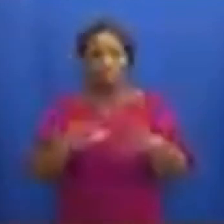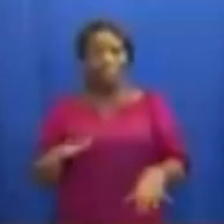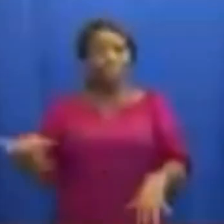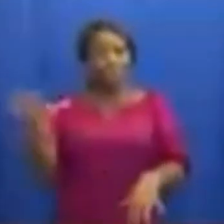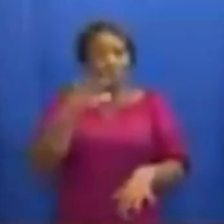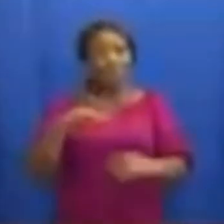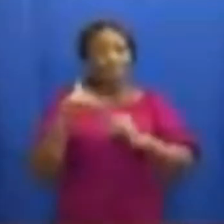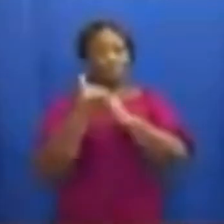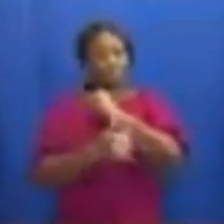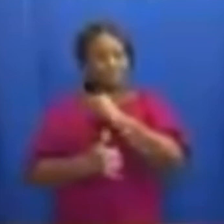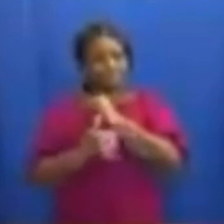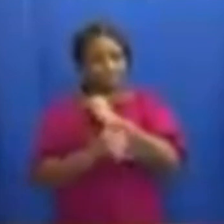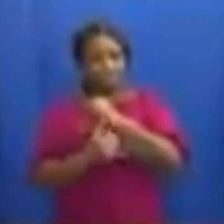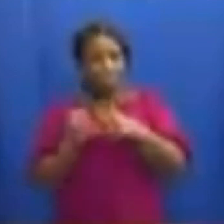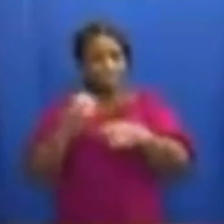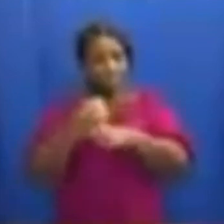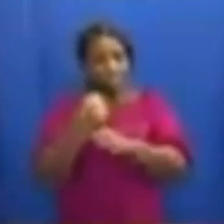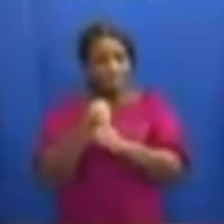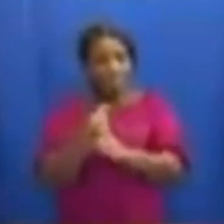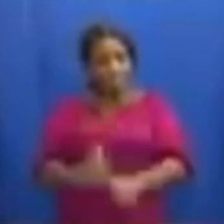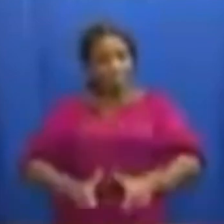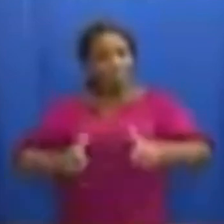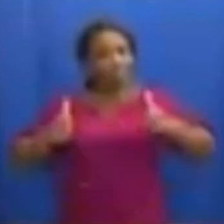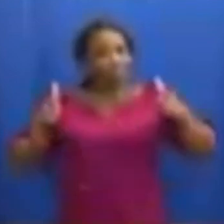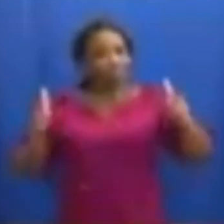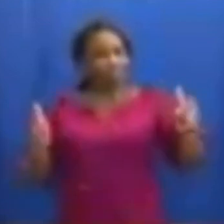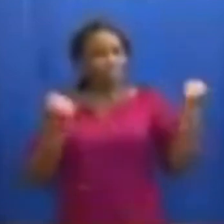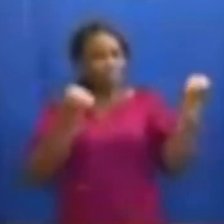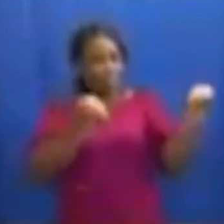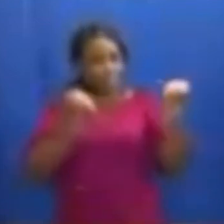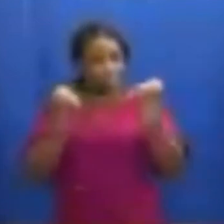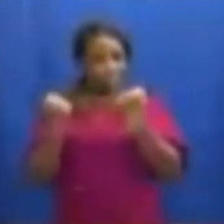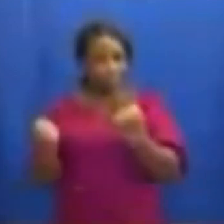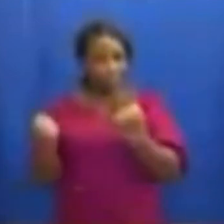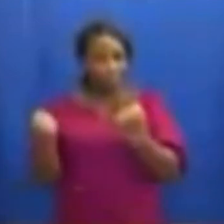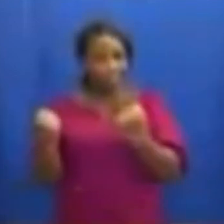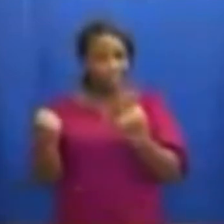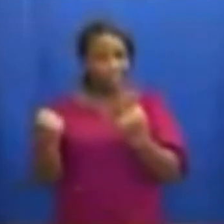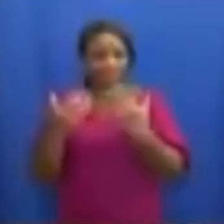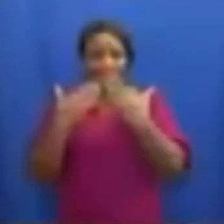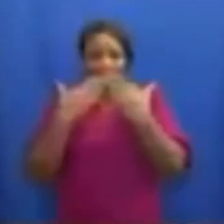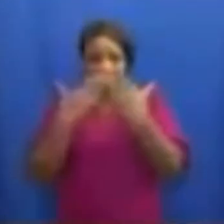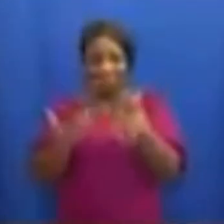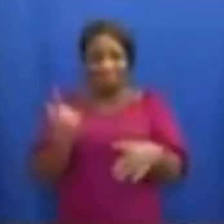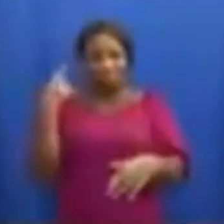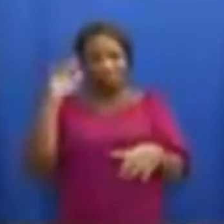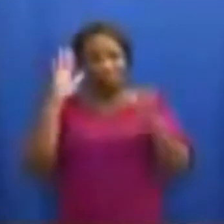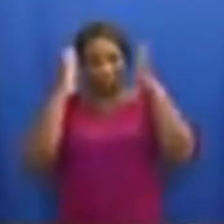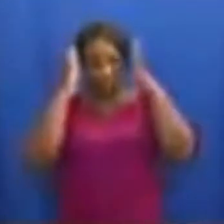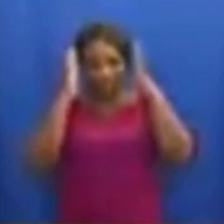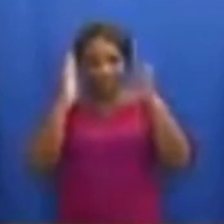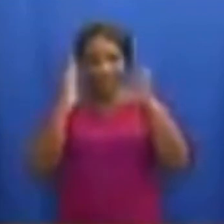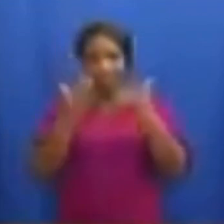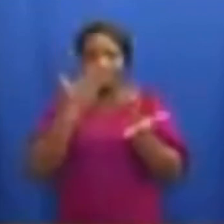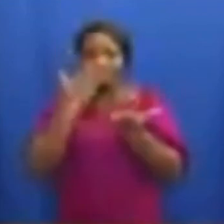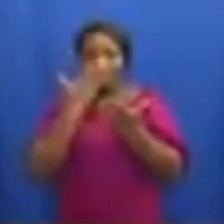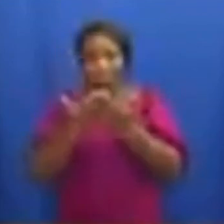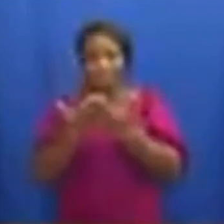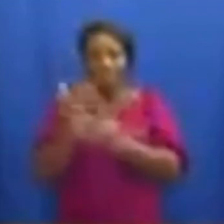homeland, Ghana, and make her great and strong. Thank you for your attention, and have a good night.